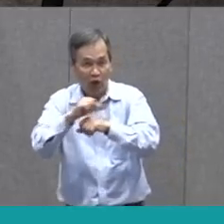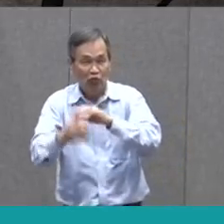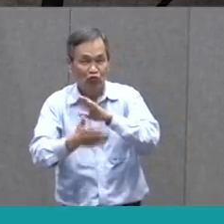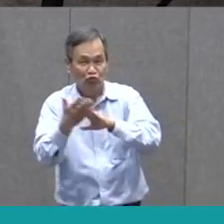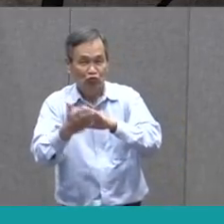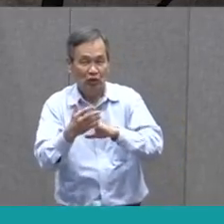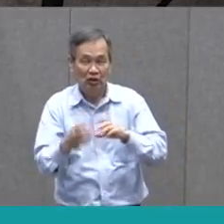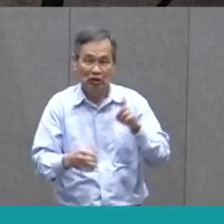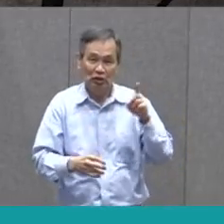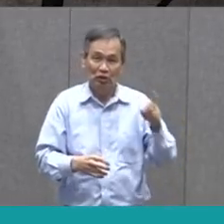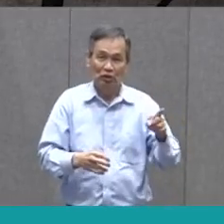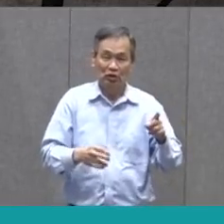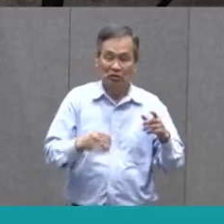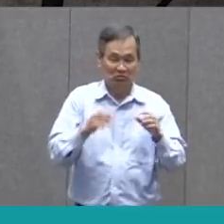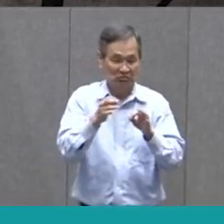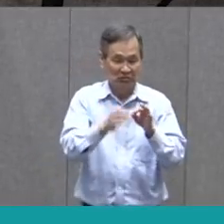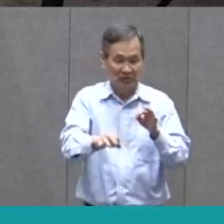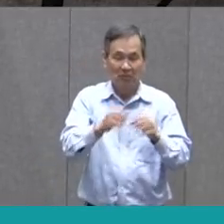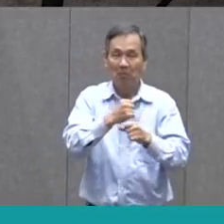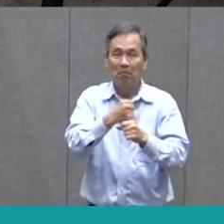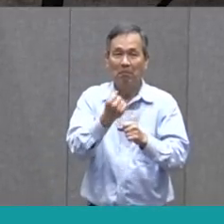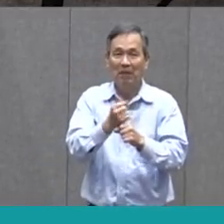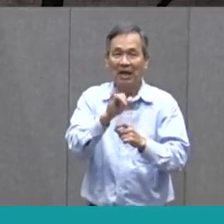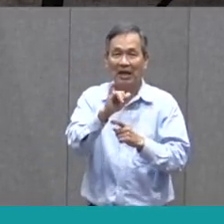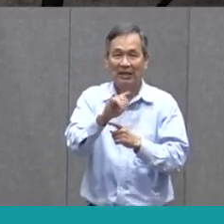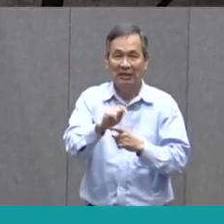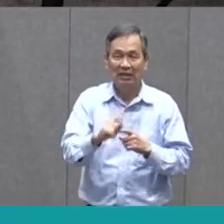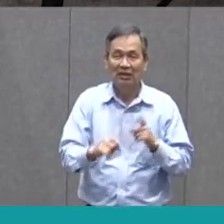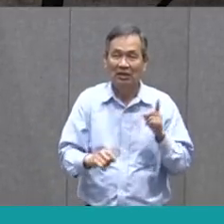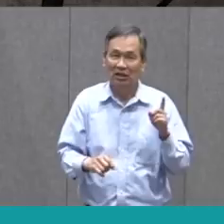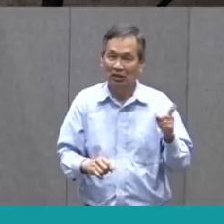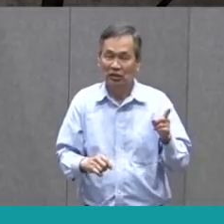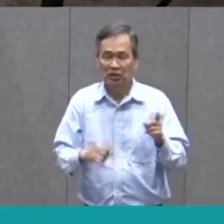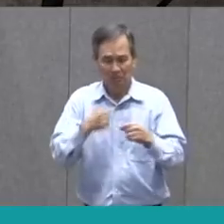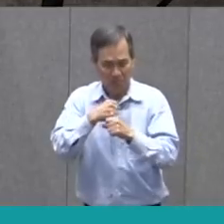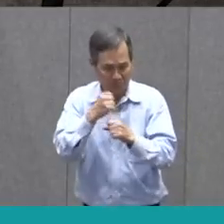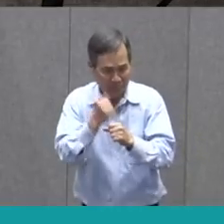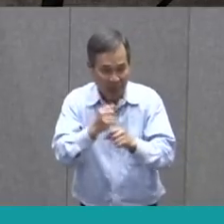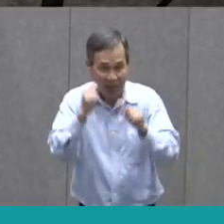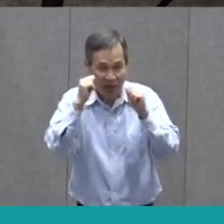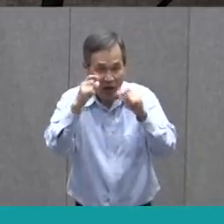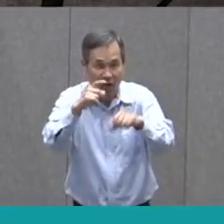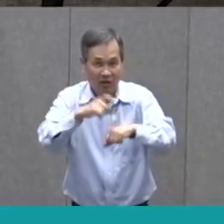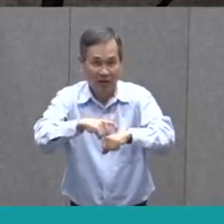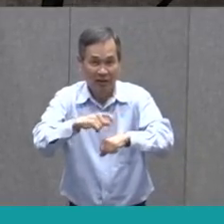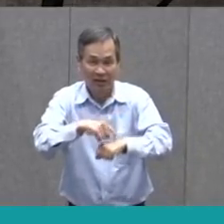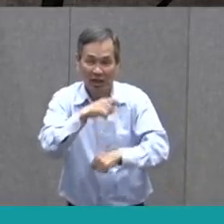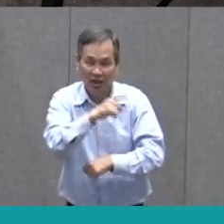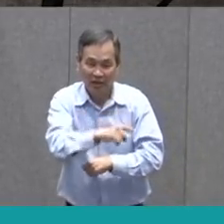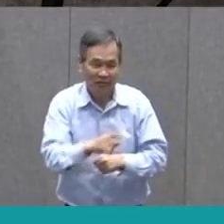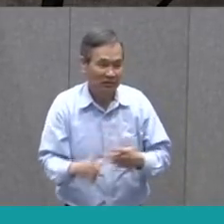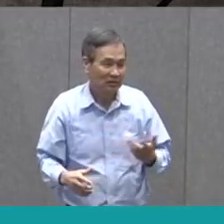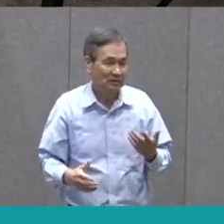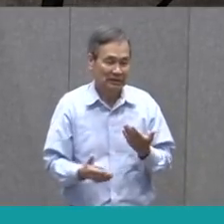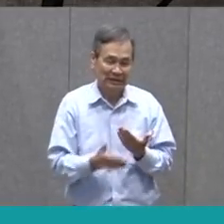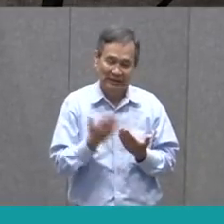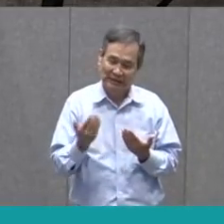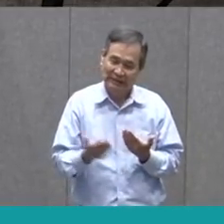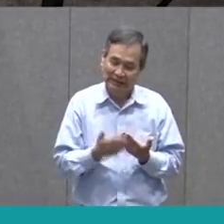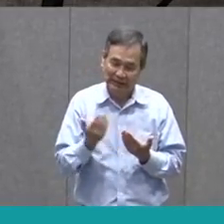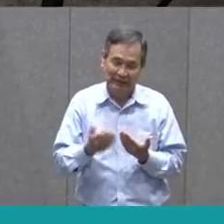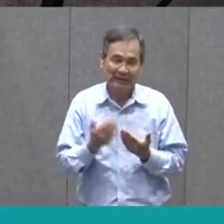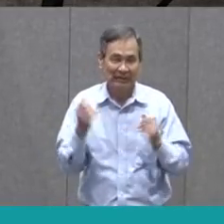she has to do is make it. And she makes things all the time. Easy peasy.